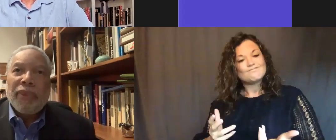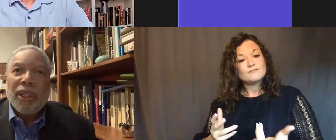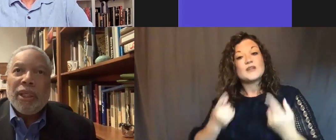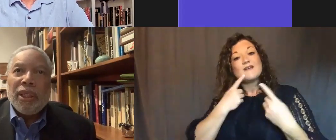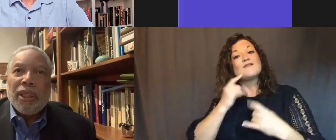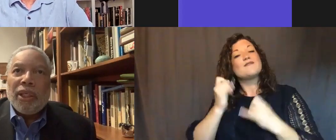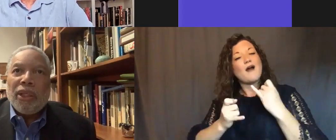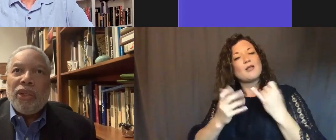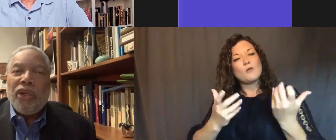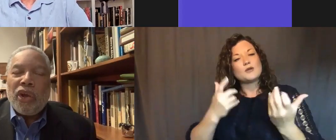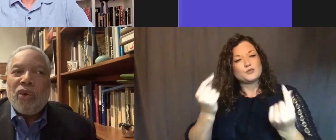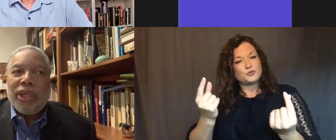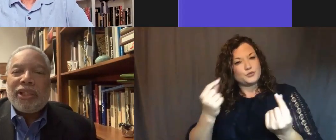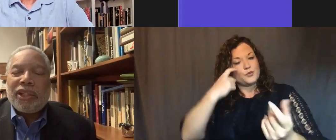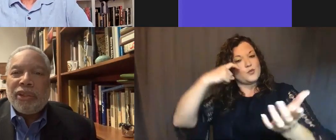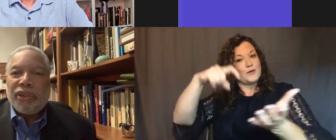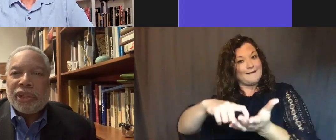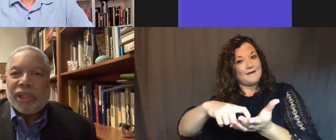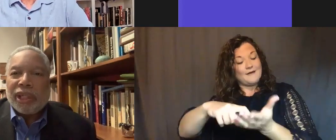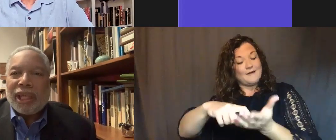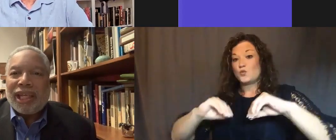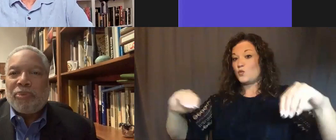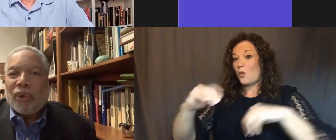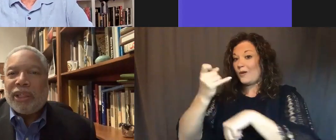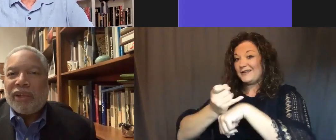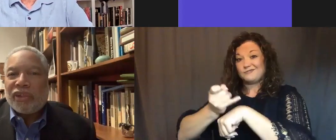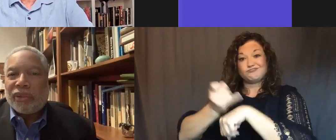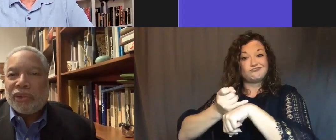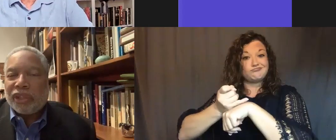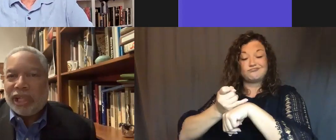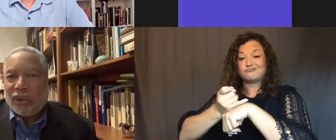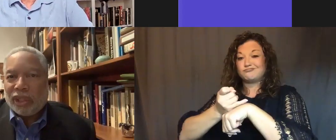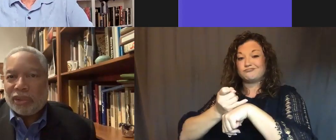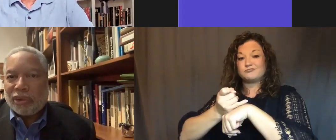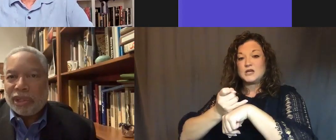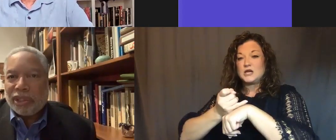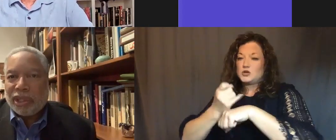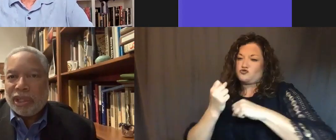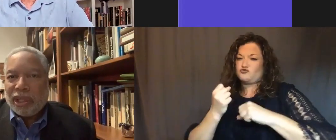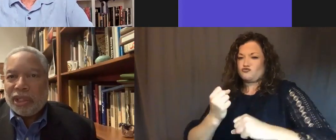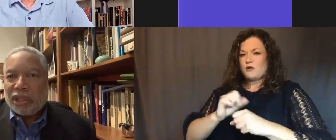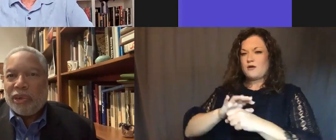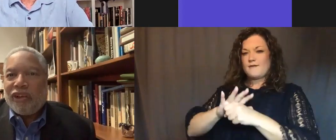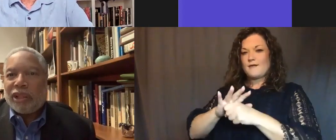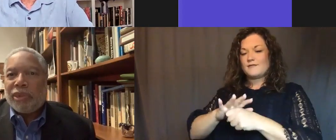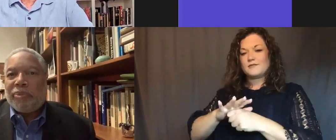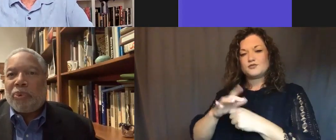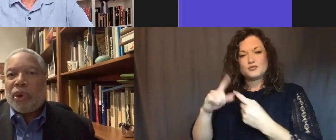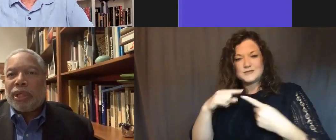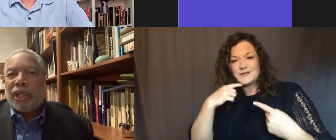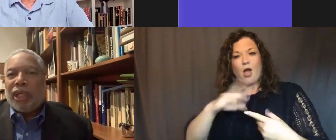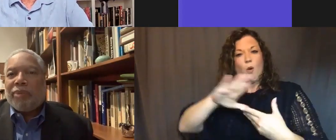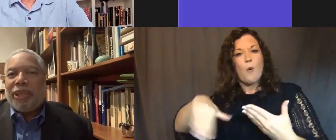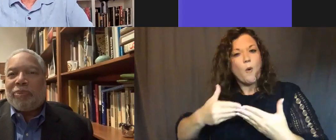no institution has broad enough shoulders to tell all these stories. So we felt it was